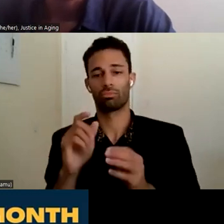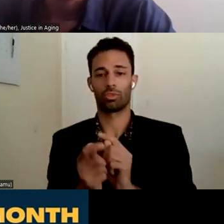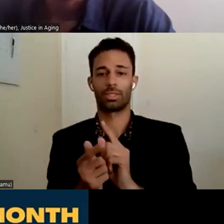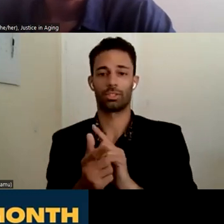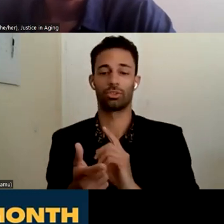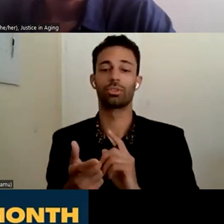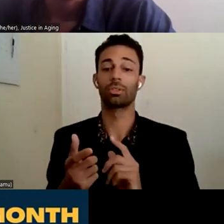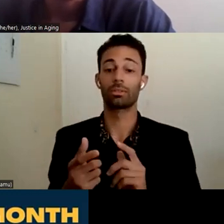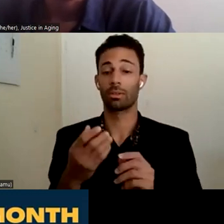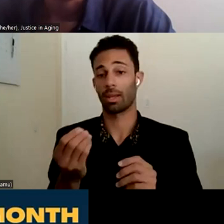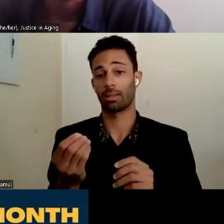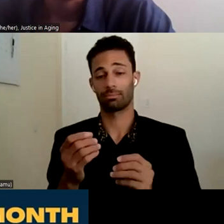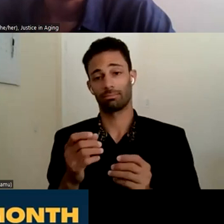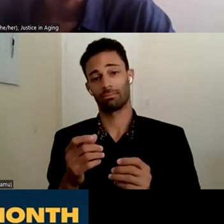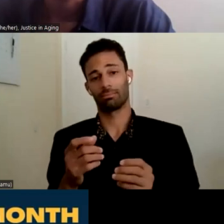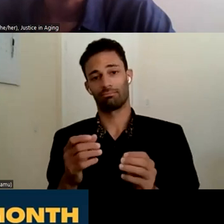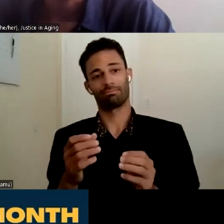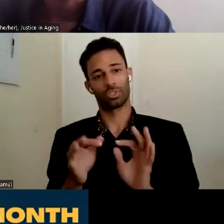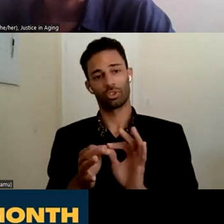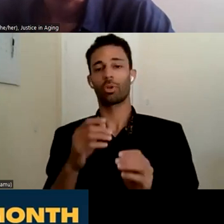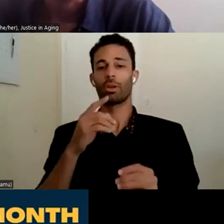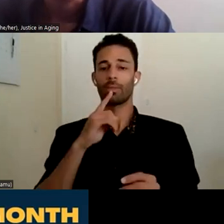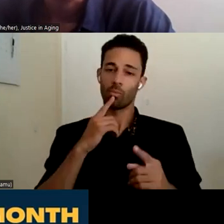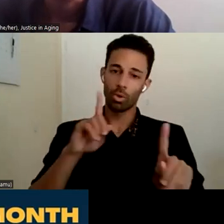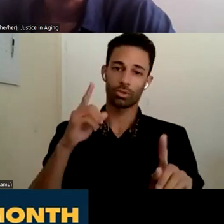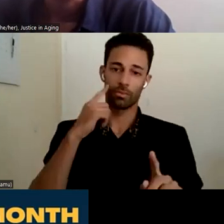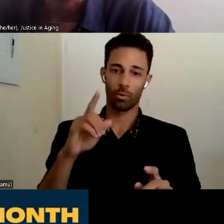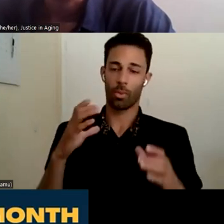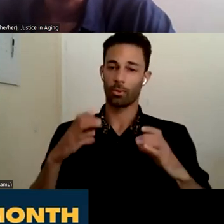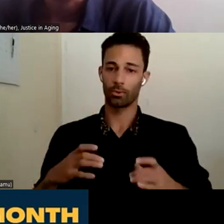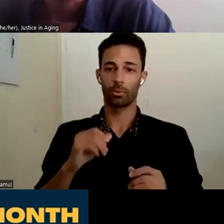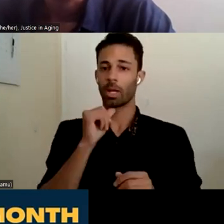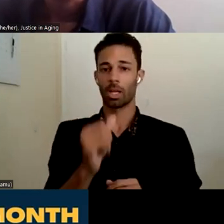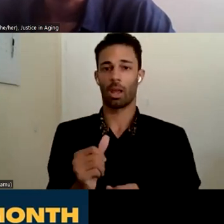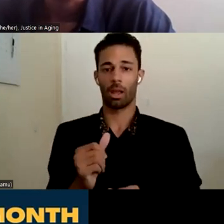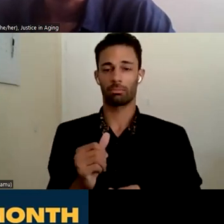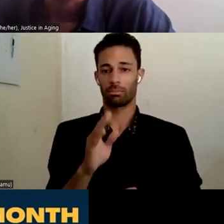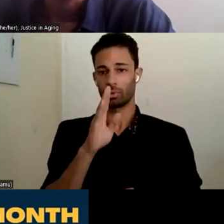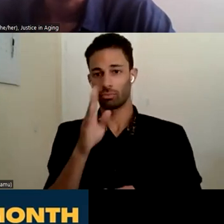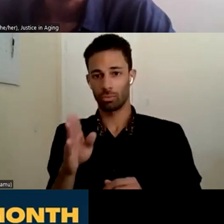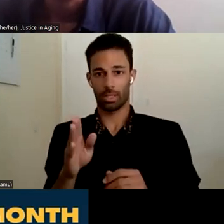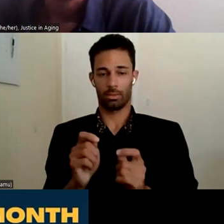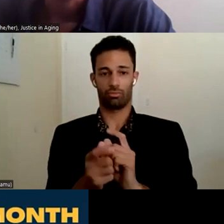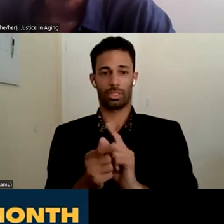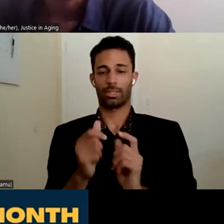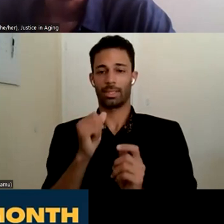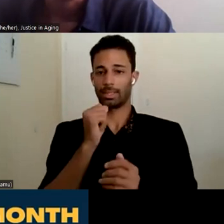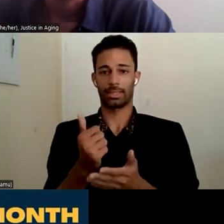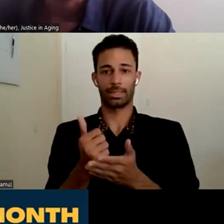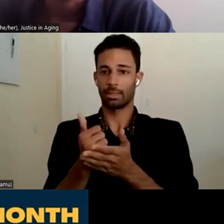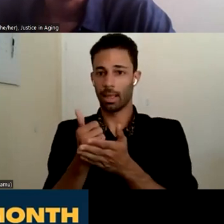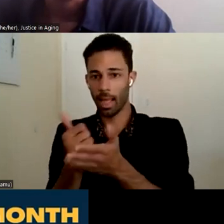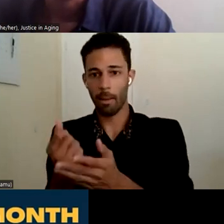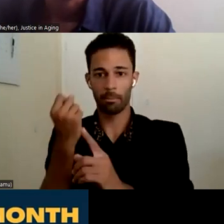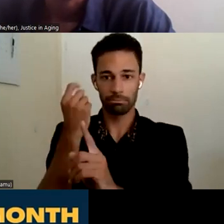translation that works for the consumer and not directly translating in ways that don't resonate with that individual, even if it